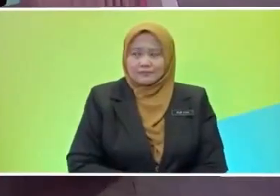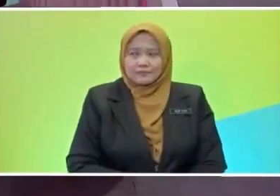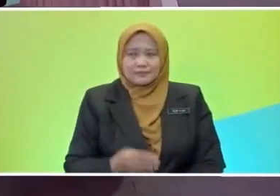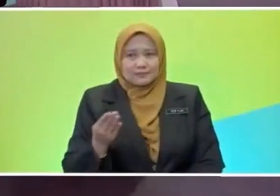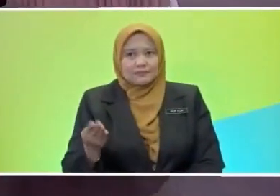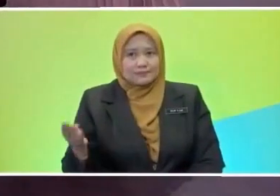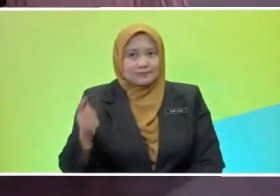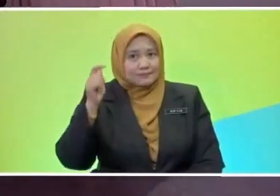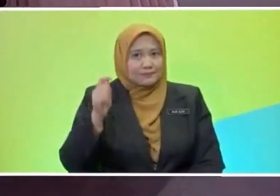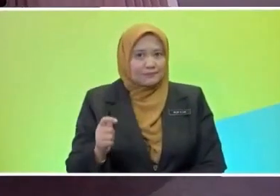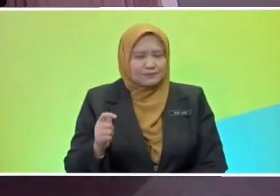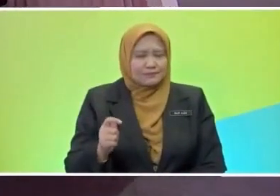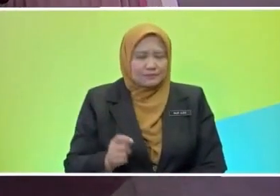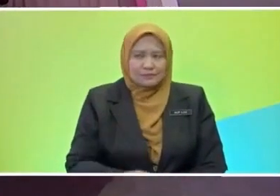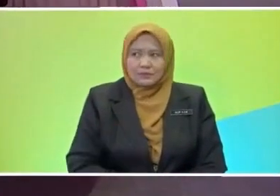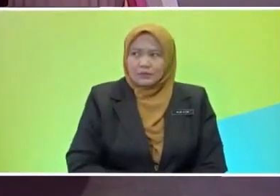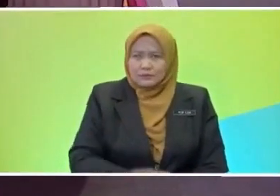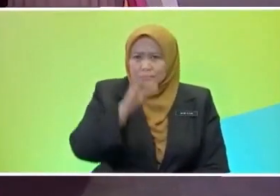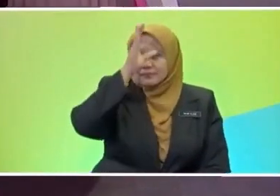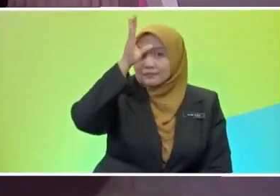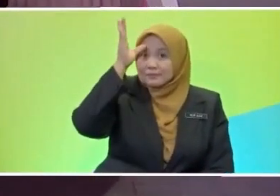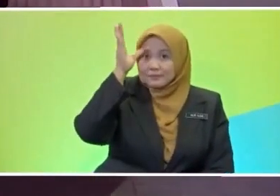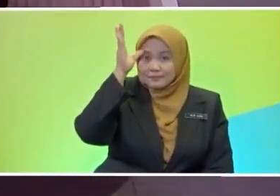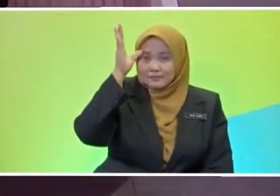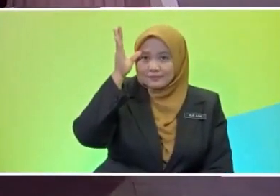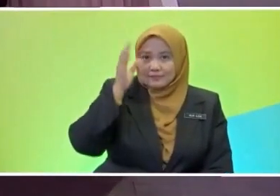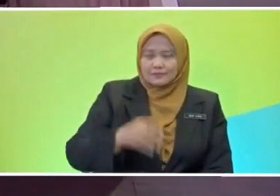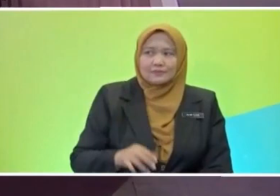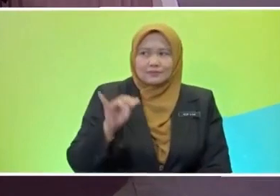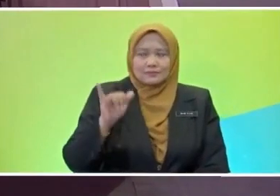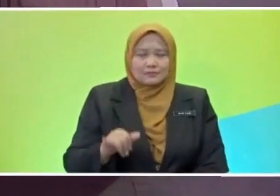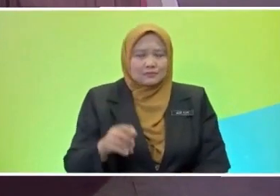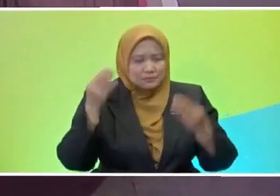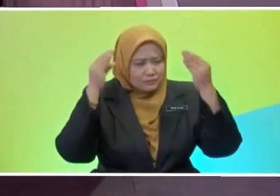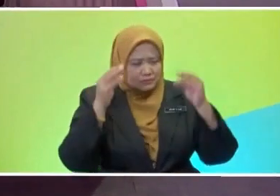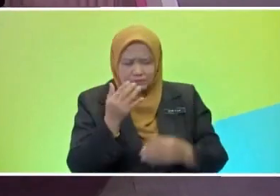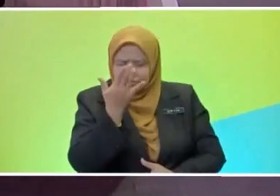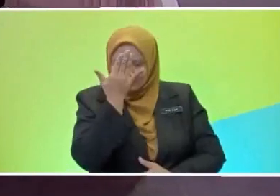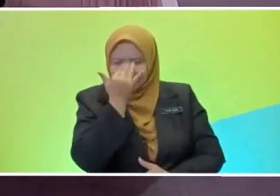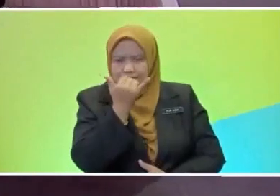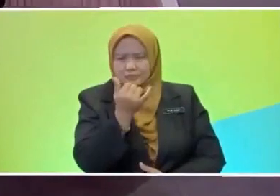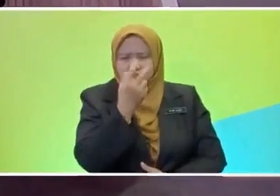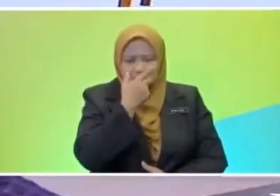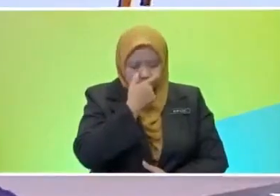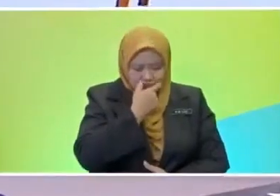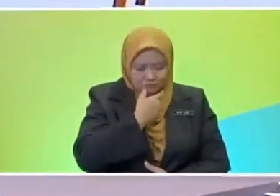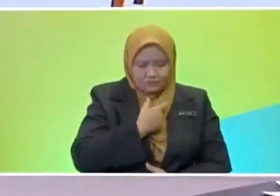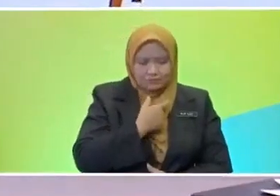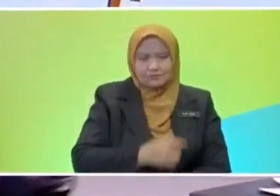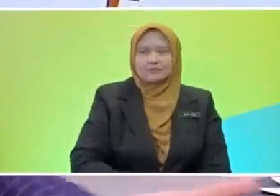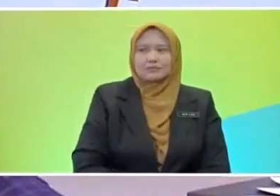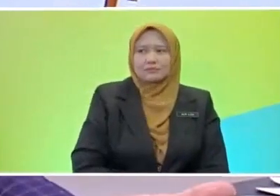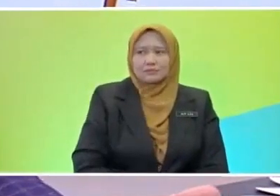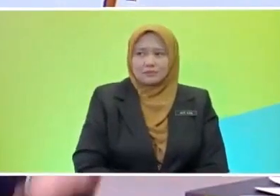My toiletries Chris Yes, yes, teacher Why do you look so sad? Thanks for asking